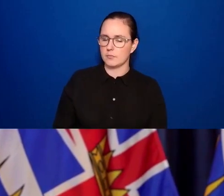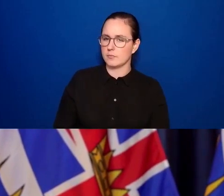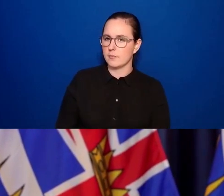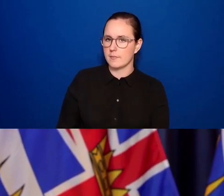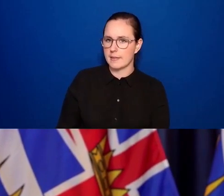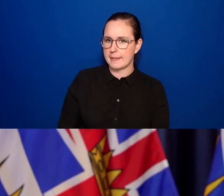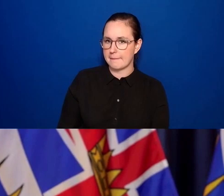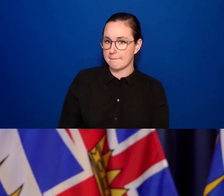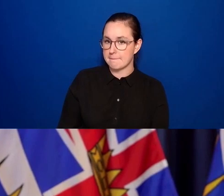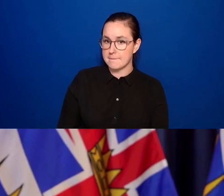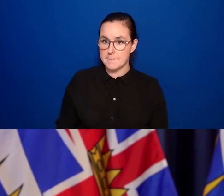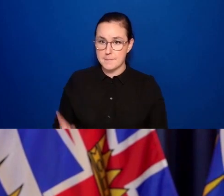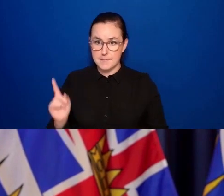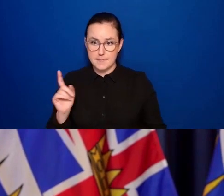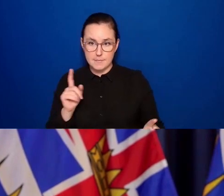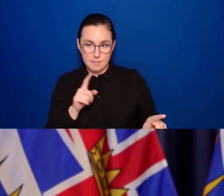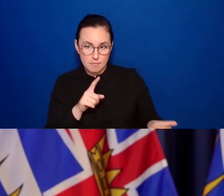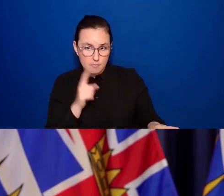Eva, are you there?